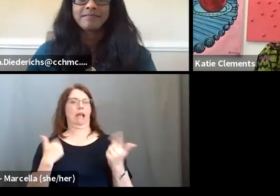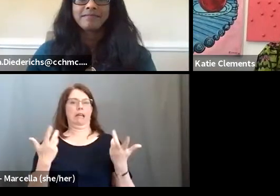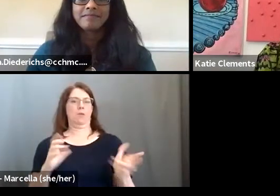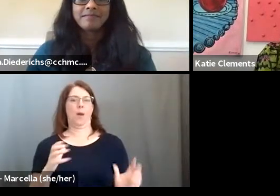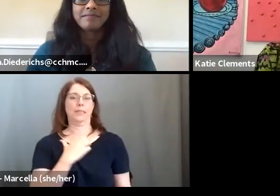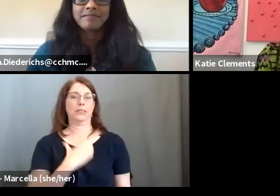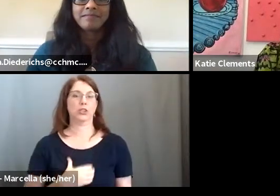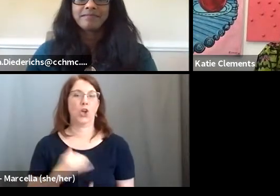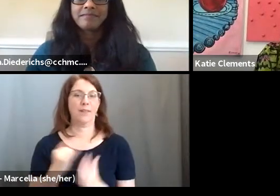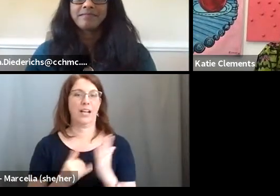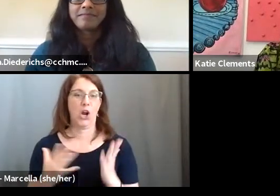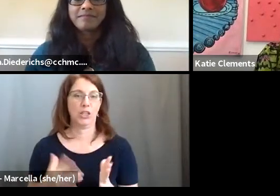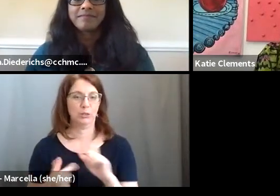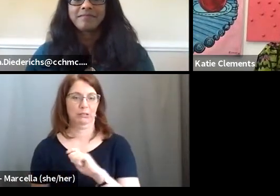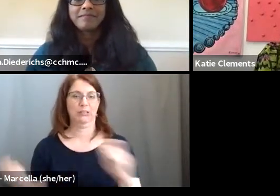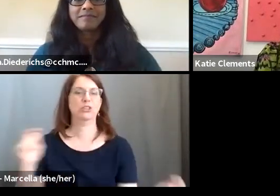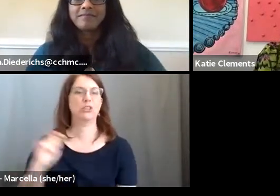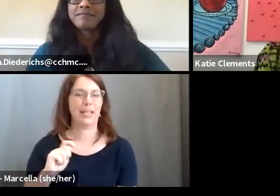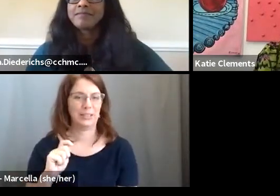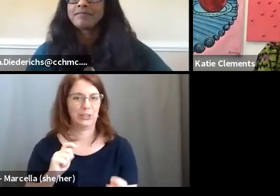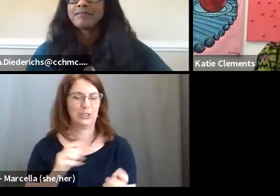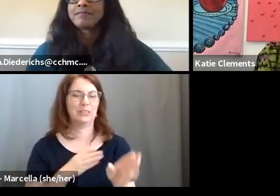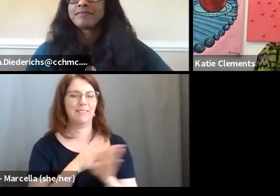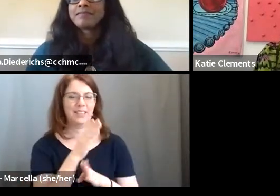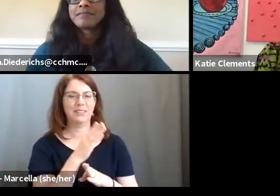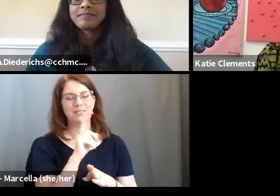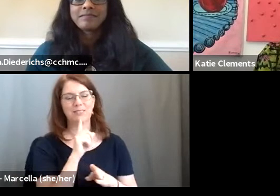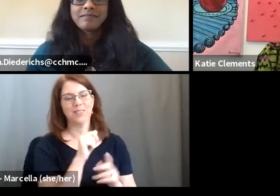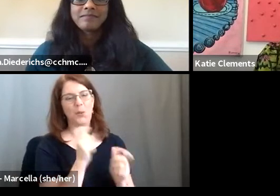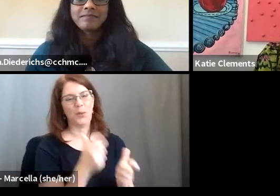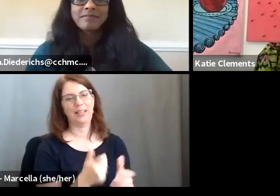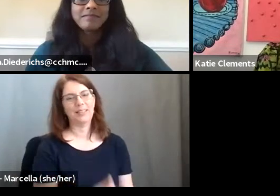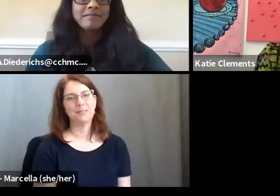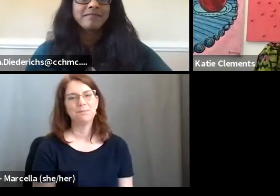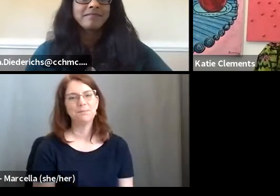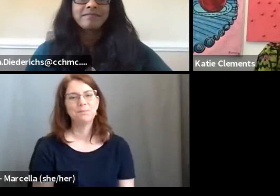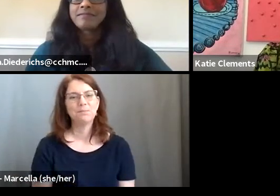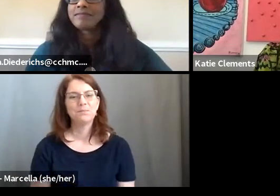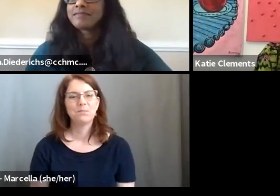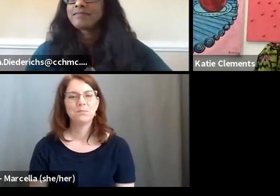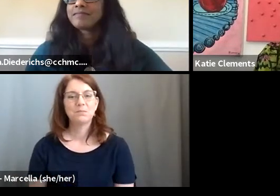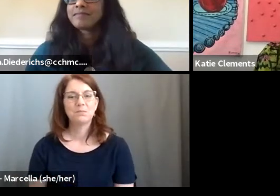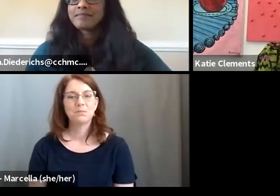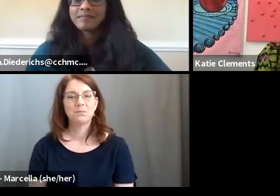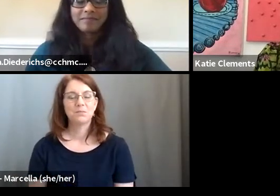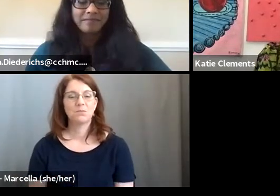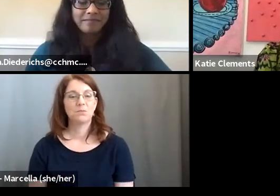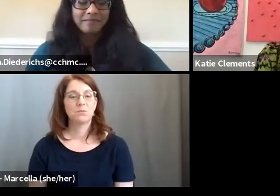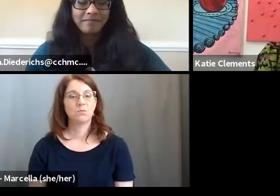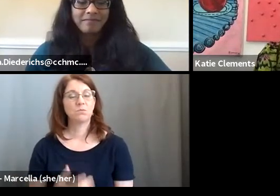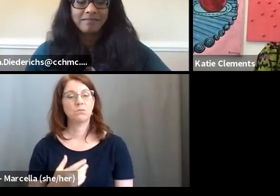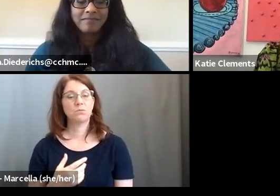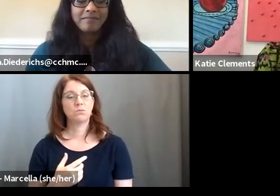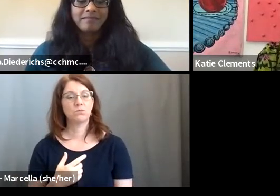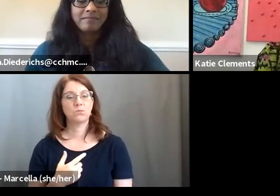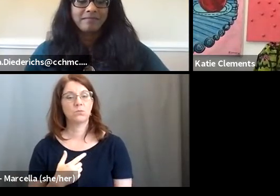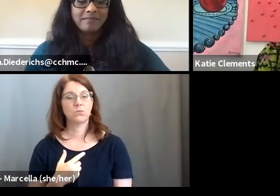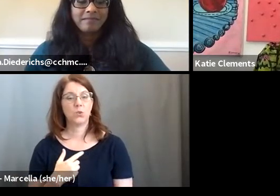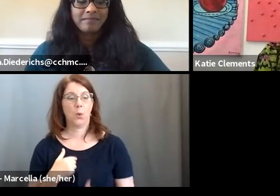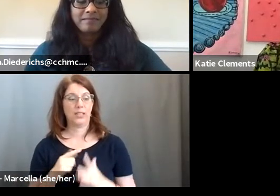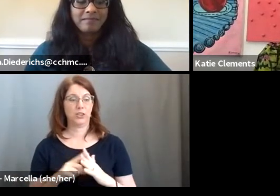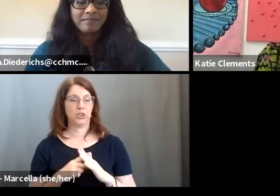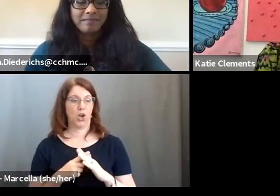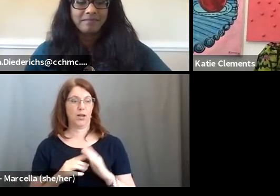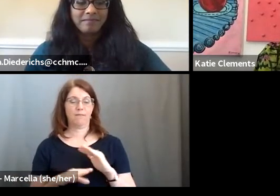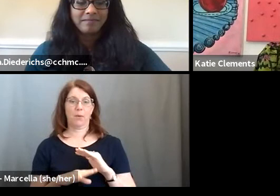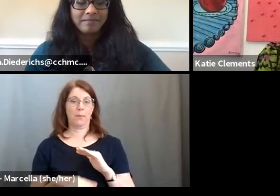and changed fields pretty quickly. So I pretty much had to start from square one